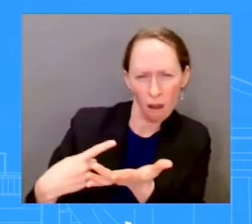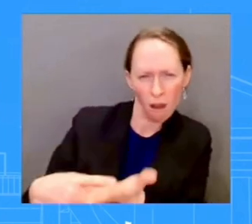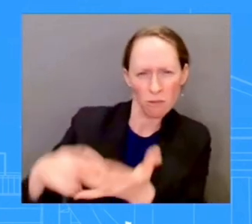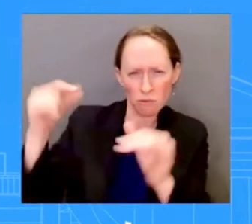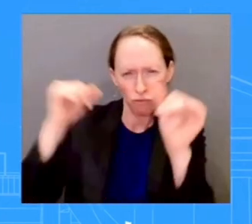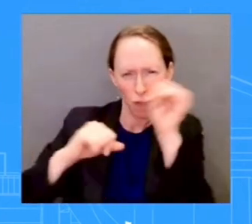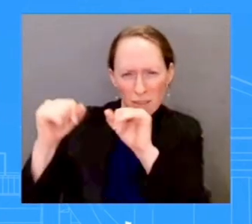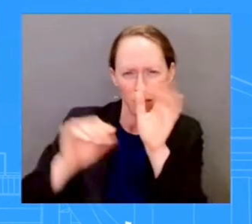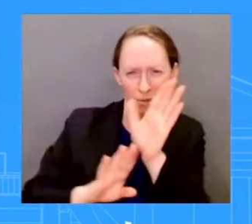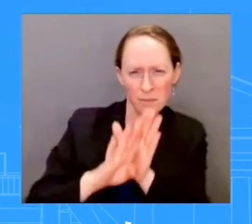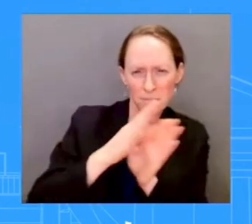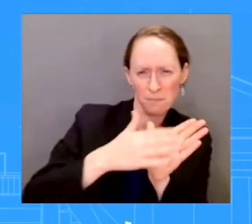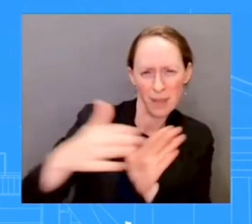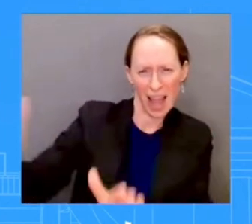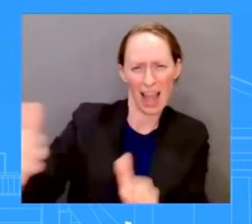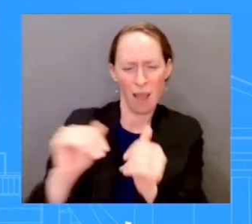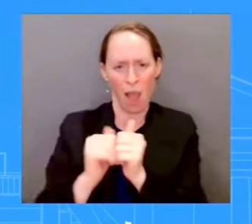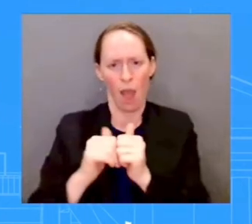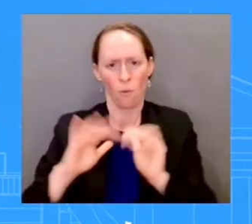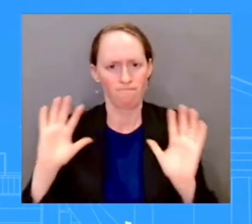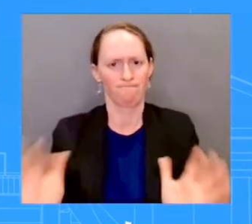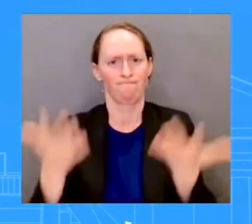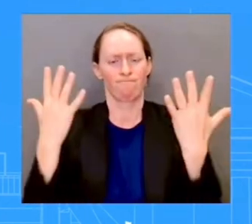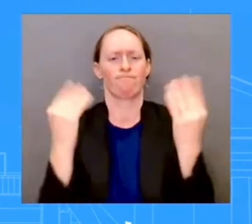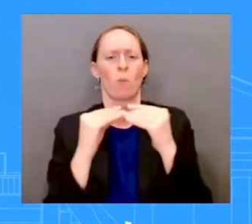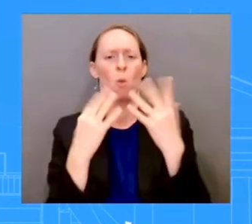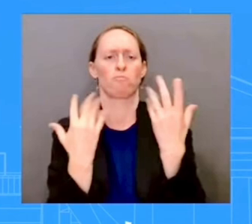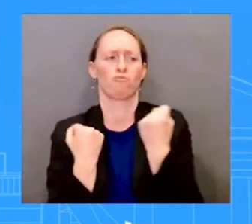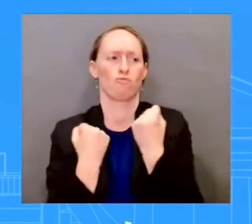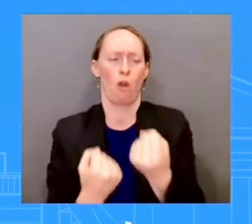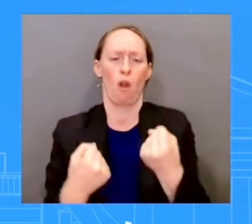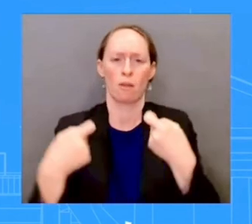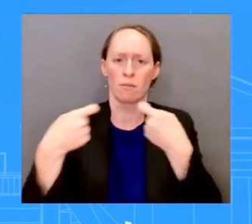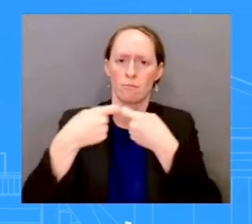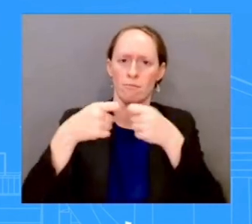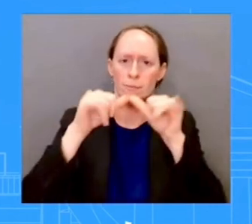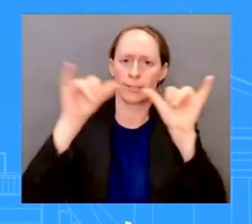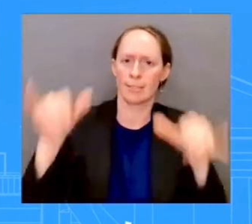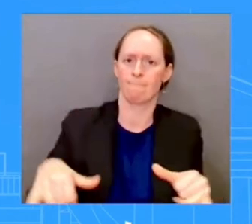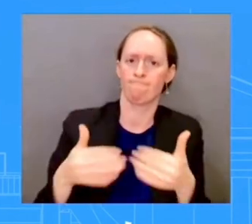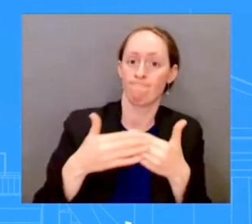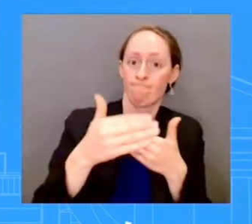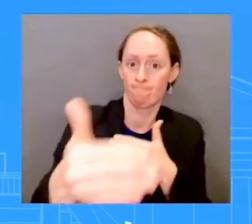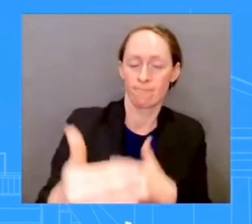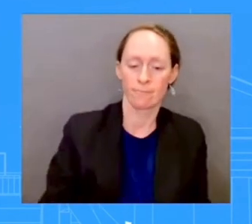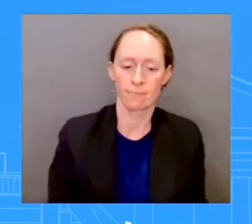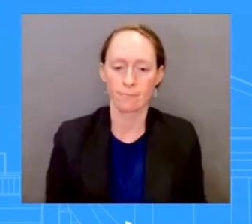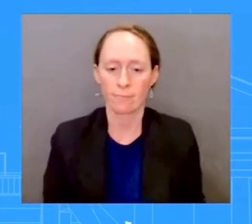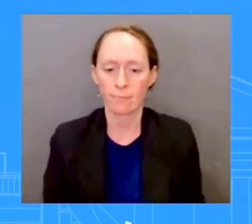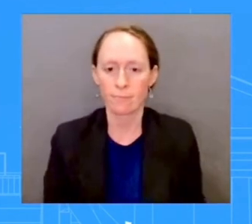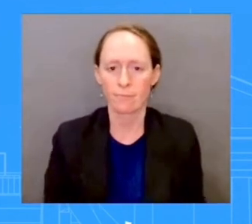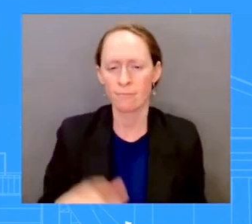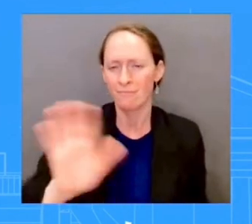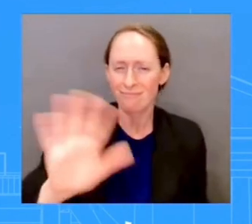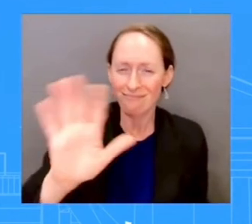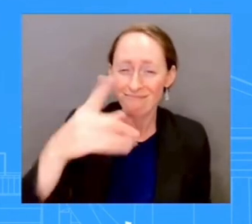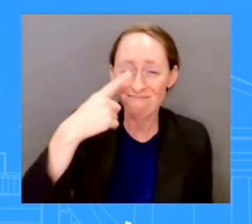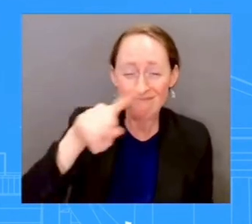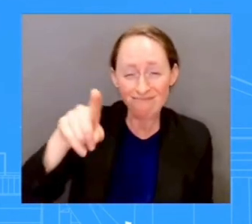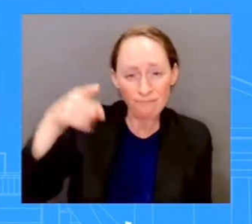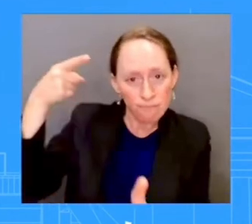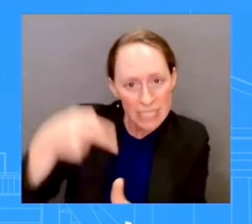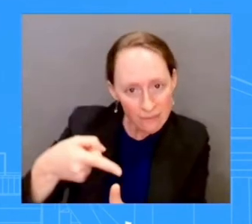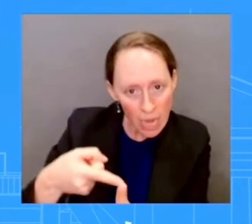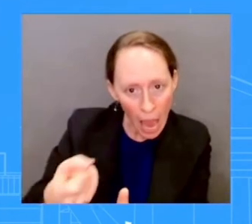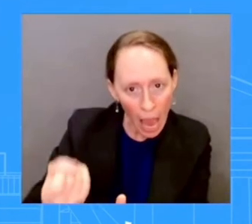provide resilient power to the American people. But can you think how much of the grid is in danger or is at risk or antiquated? I we should go on to